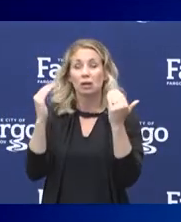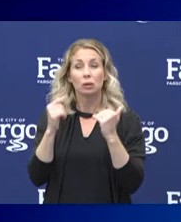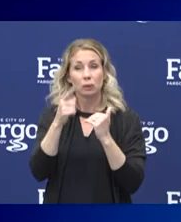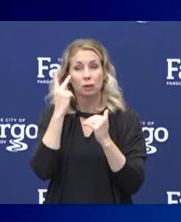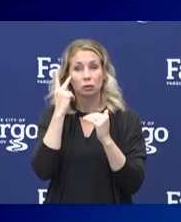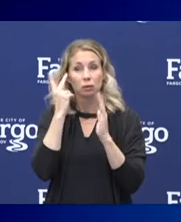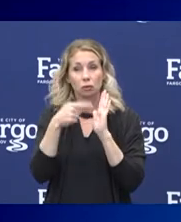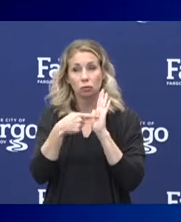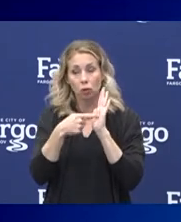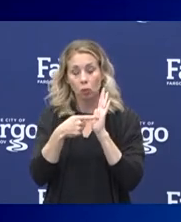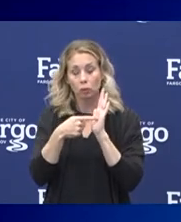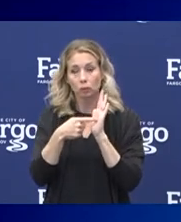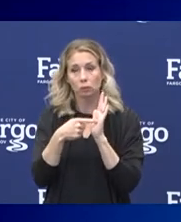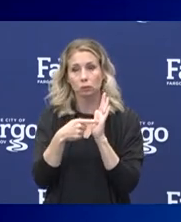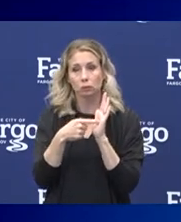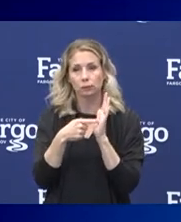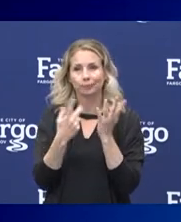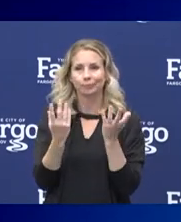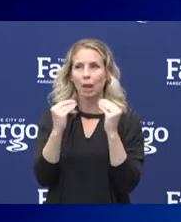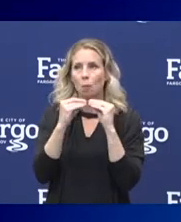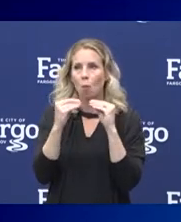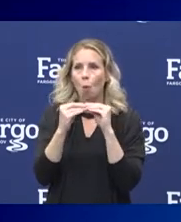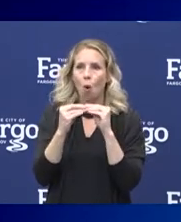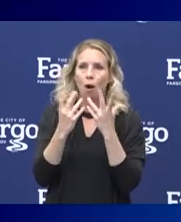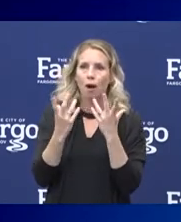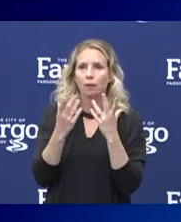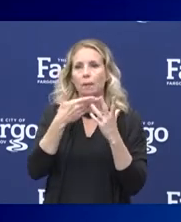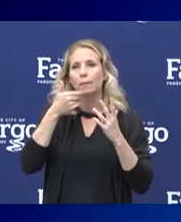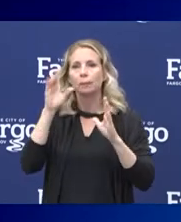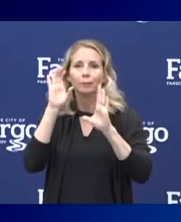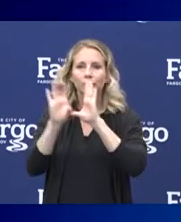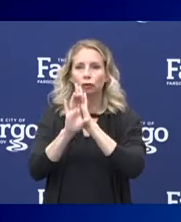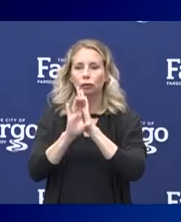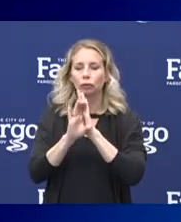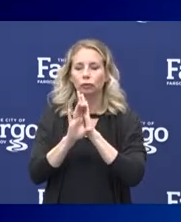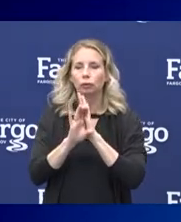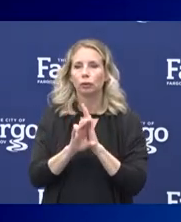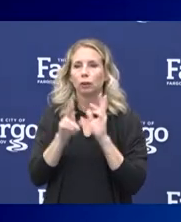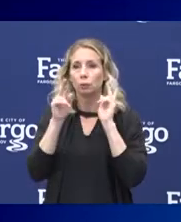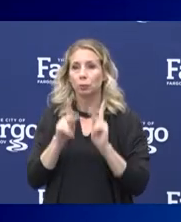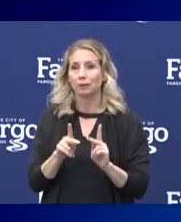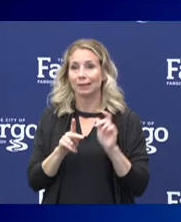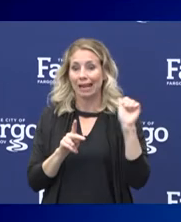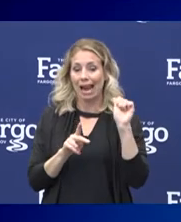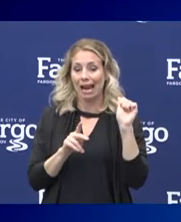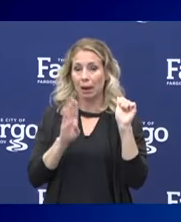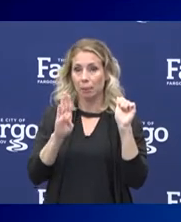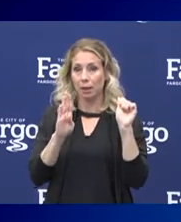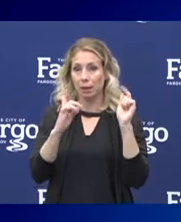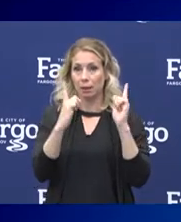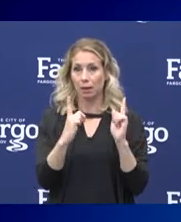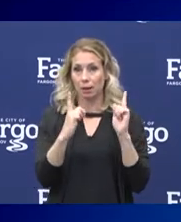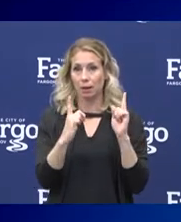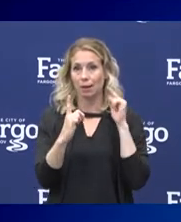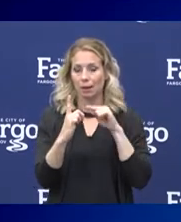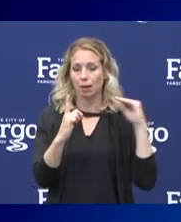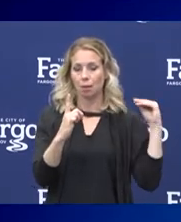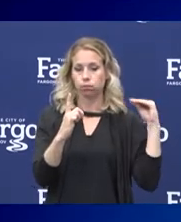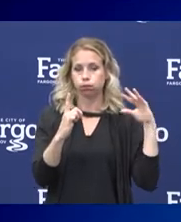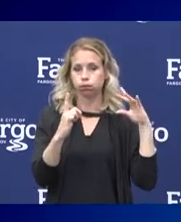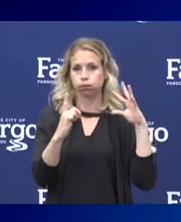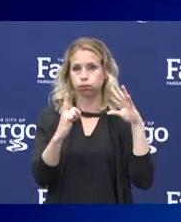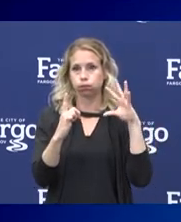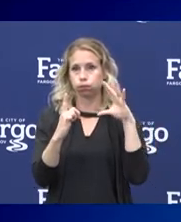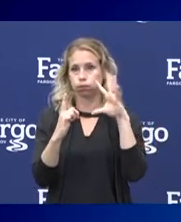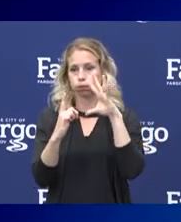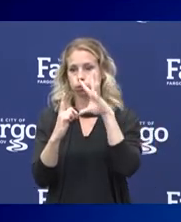more of a graphic display of this. know, person B in this picture is exposed to a large variety of droplet